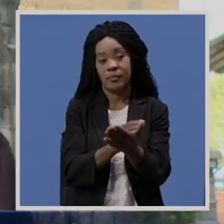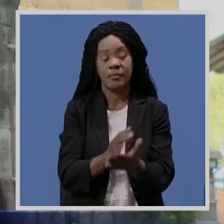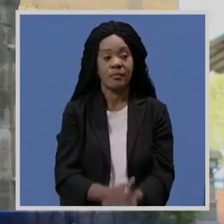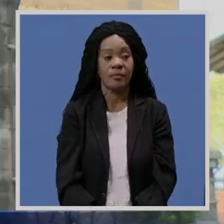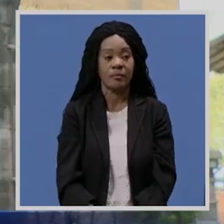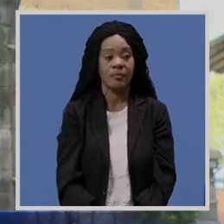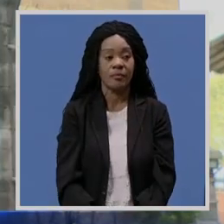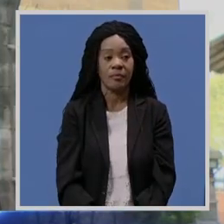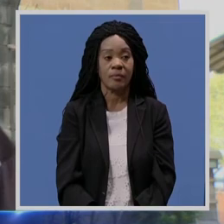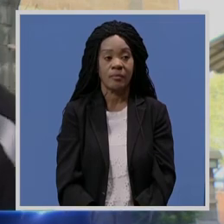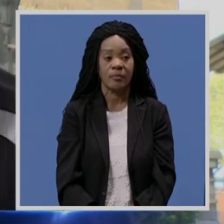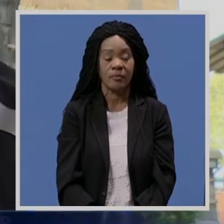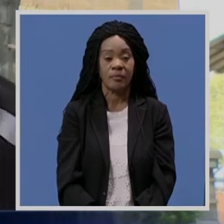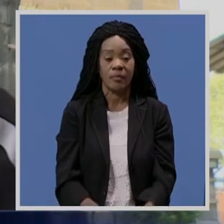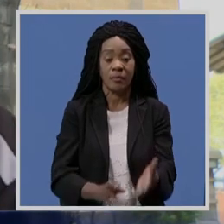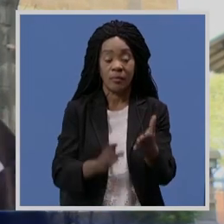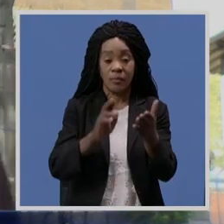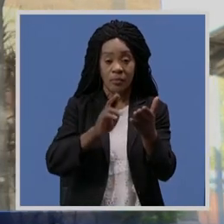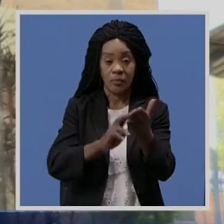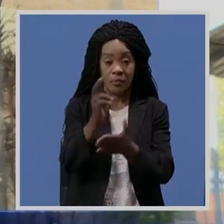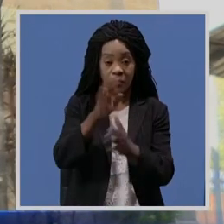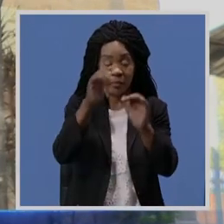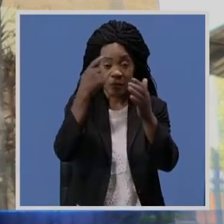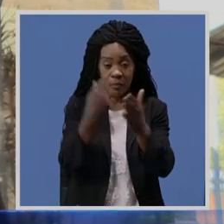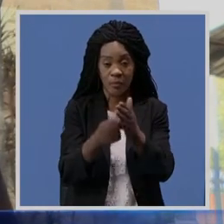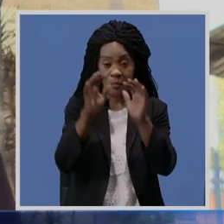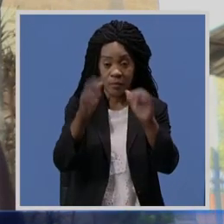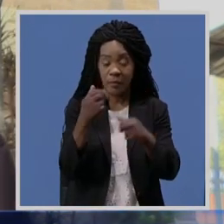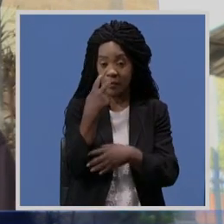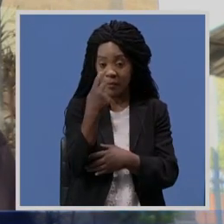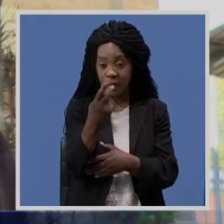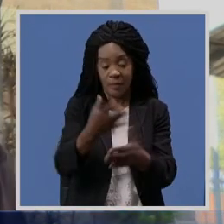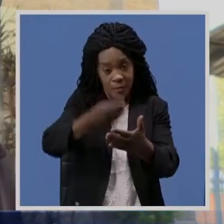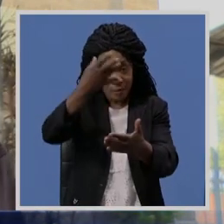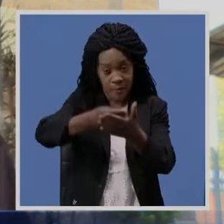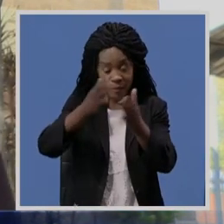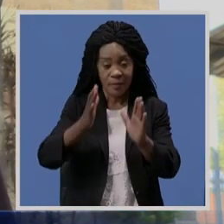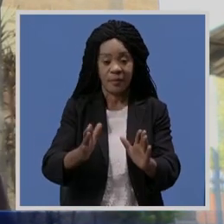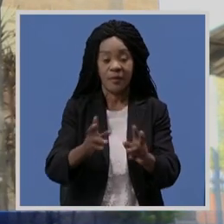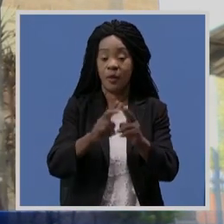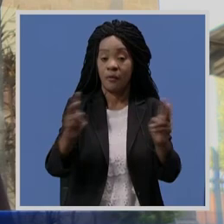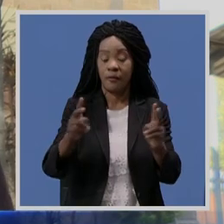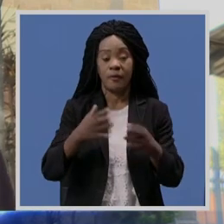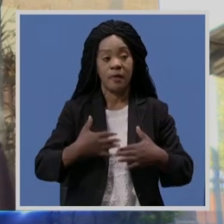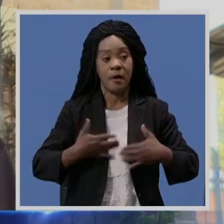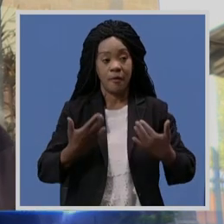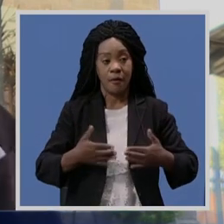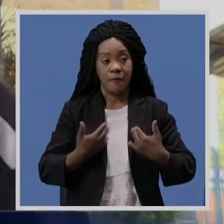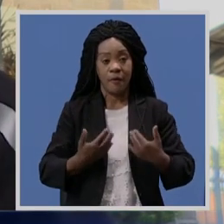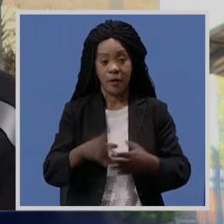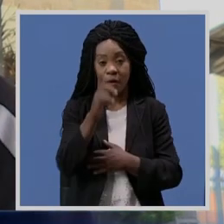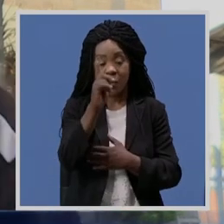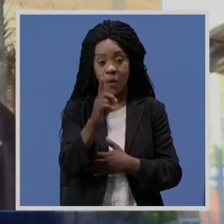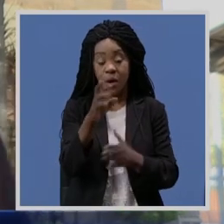What we can see as a union is that we are very much happy. And one of the measures the management have